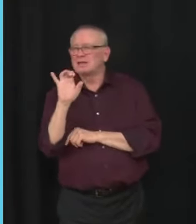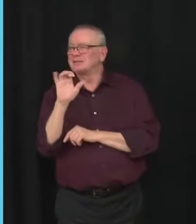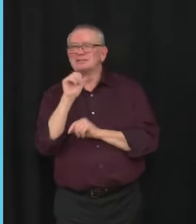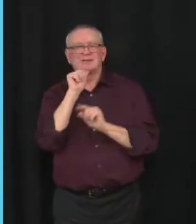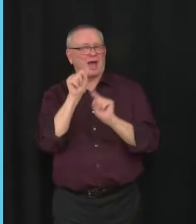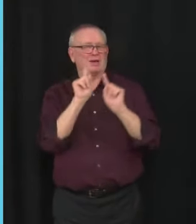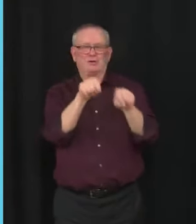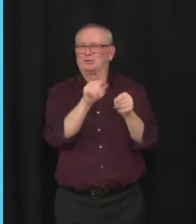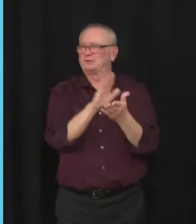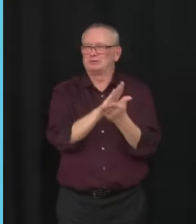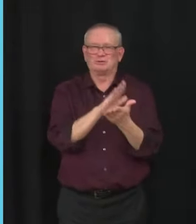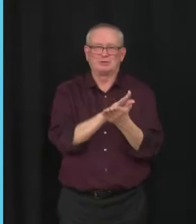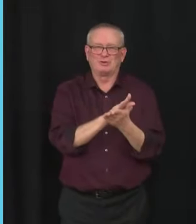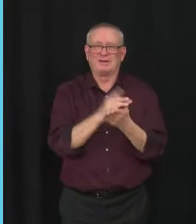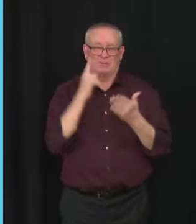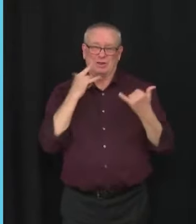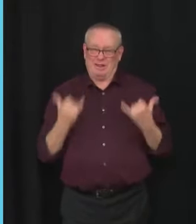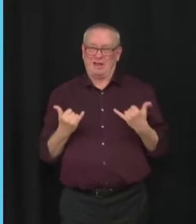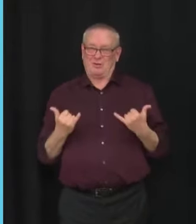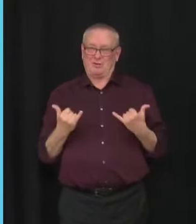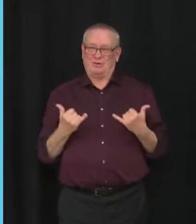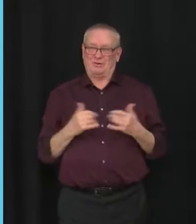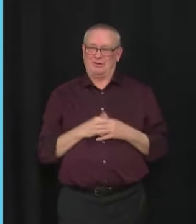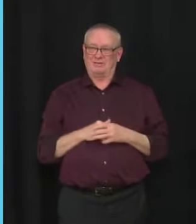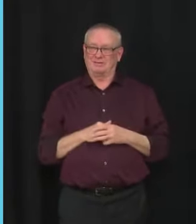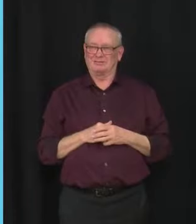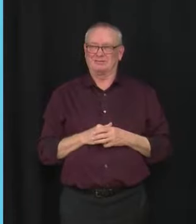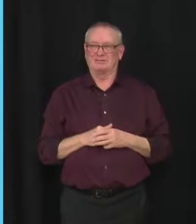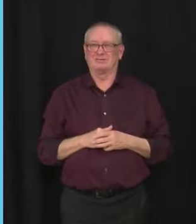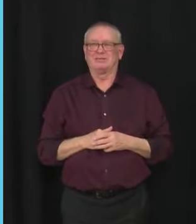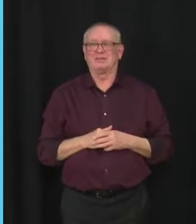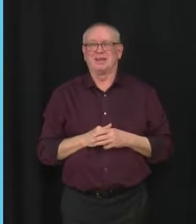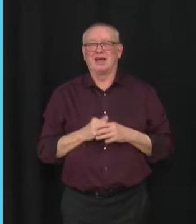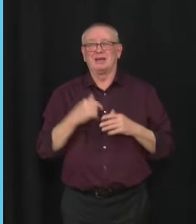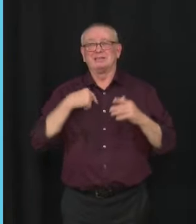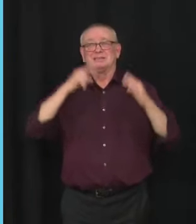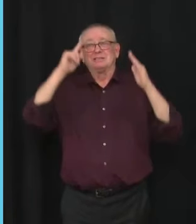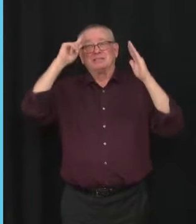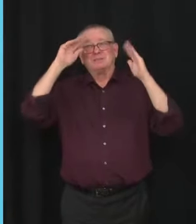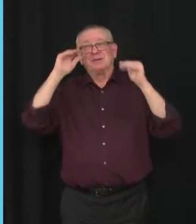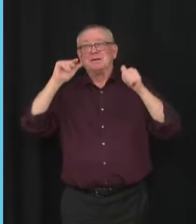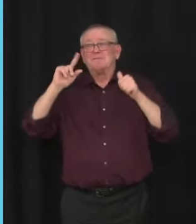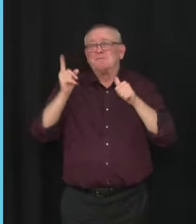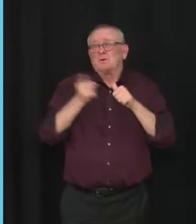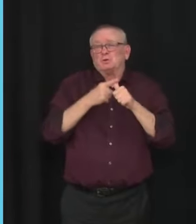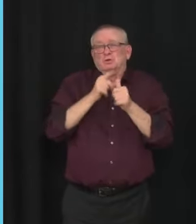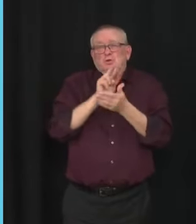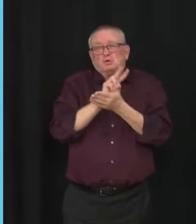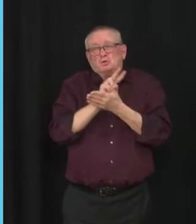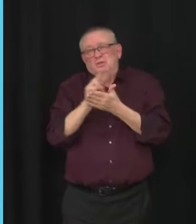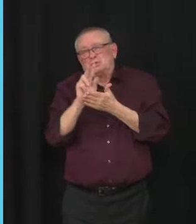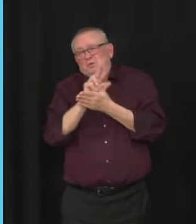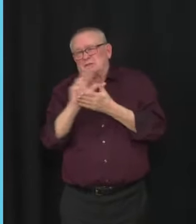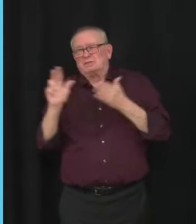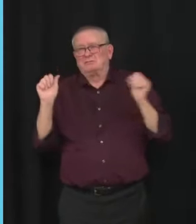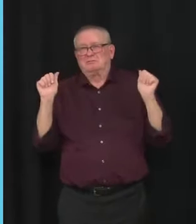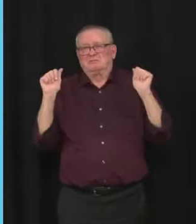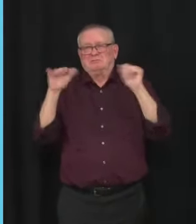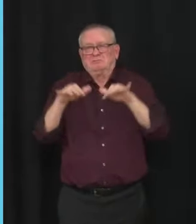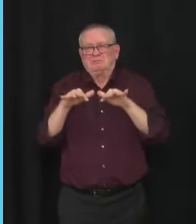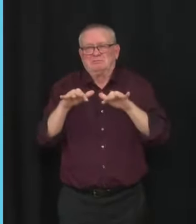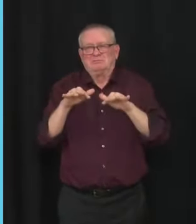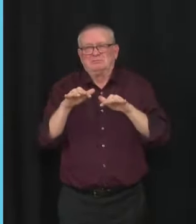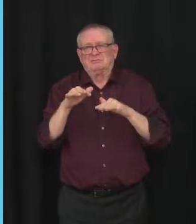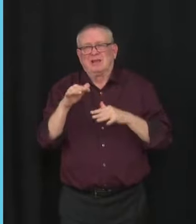As we are expecting very large demand and volume in the first couple of weeks are we've done some public opinion